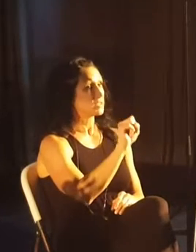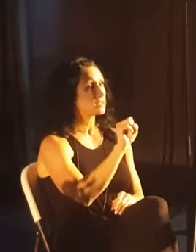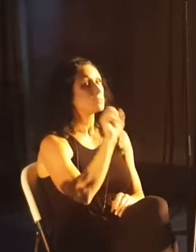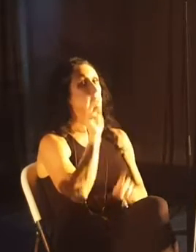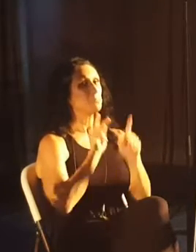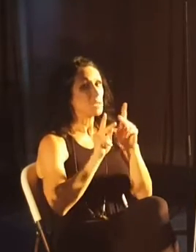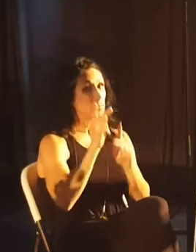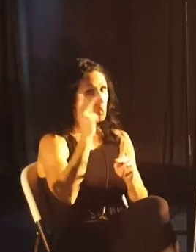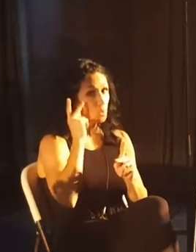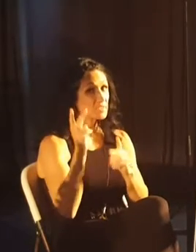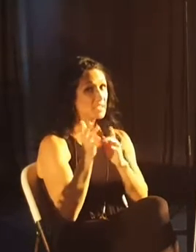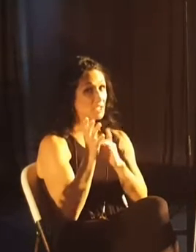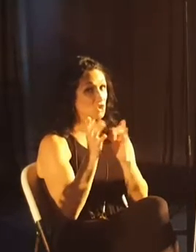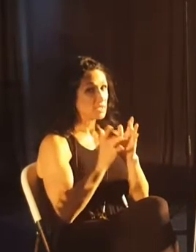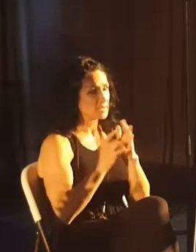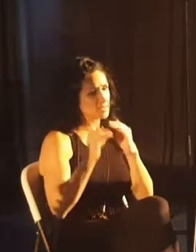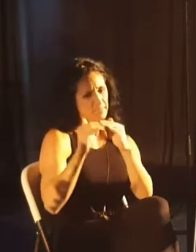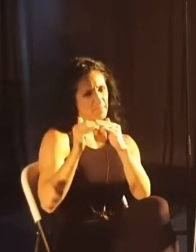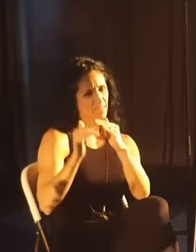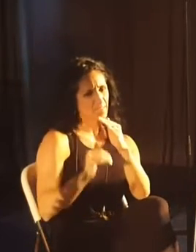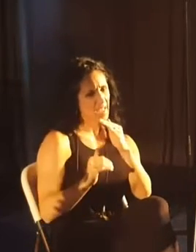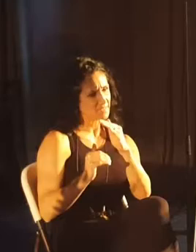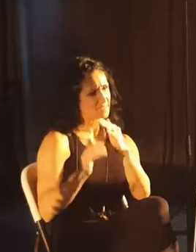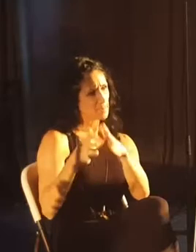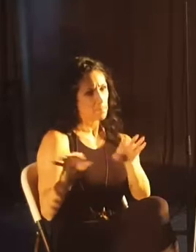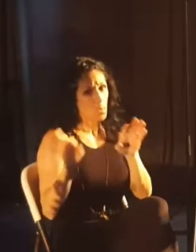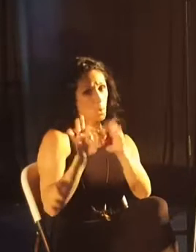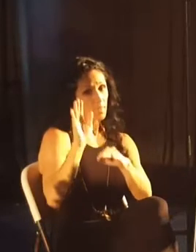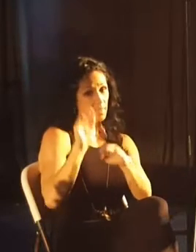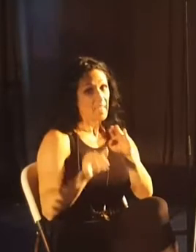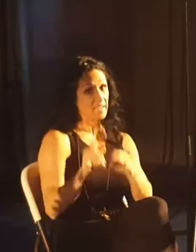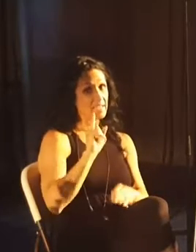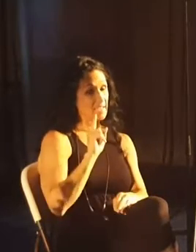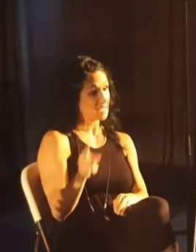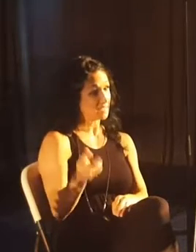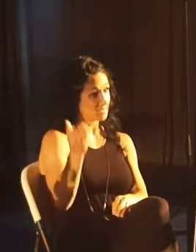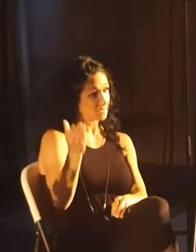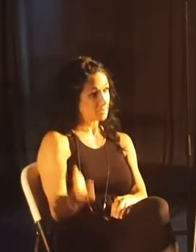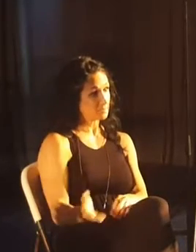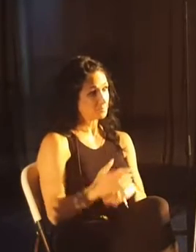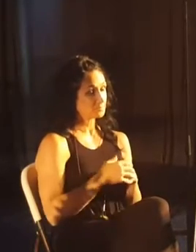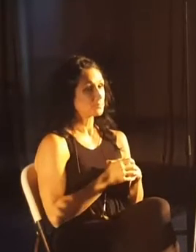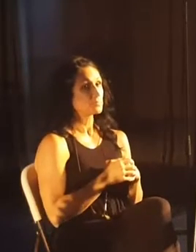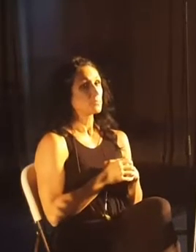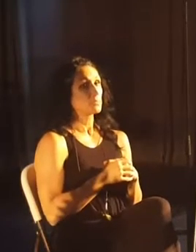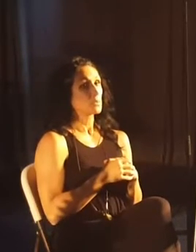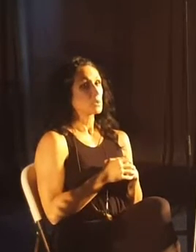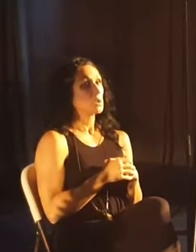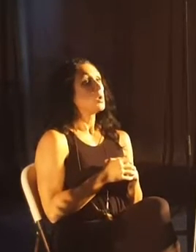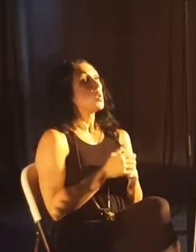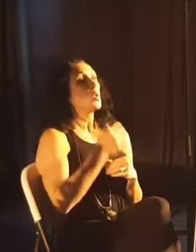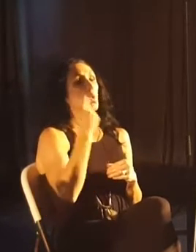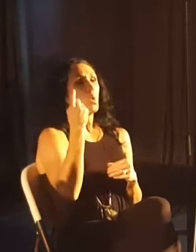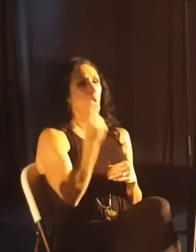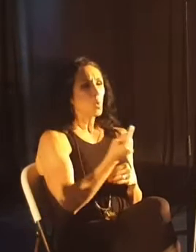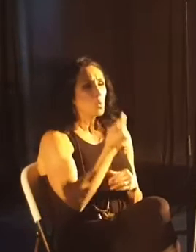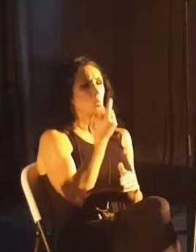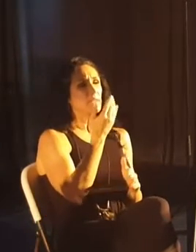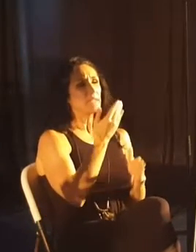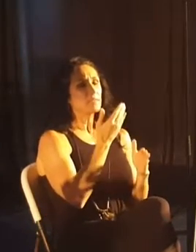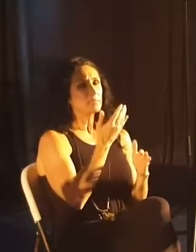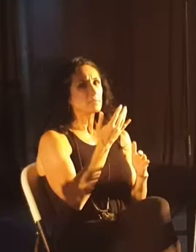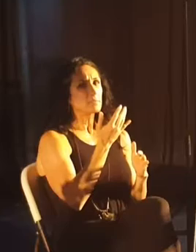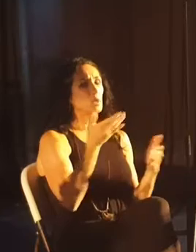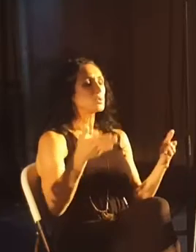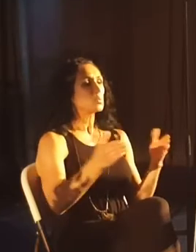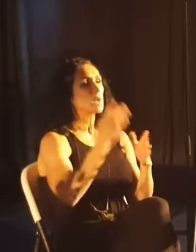as less than he really was. And one of the threats to the vision of the Colossians was that, was that only some people, or is